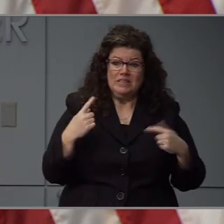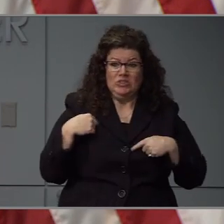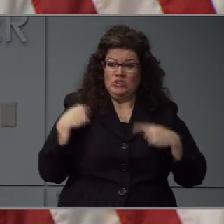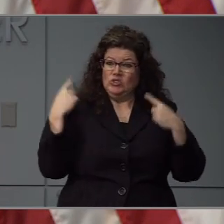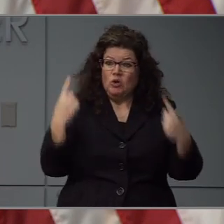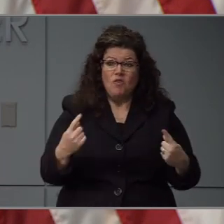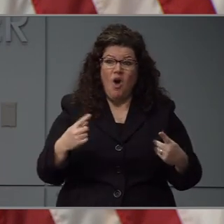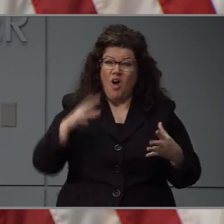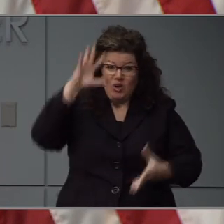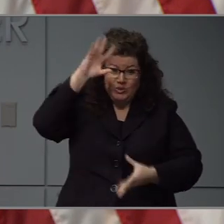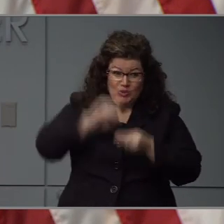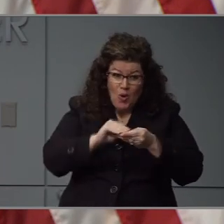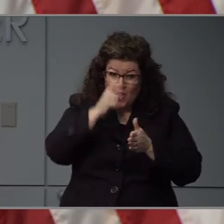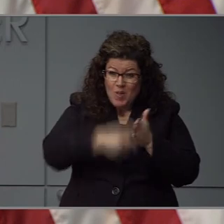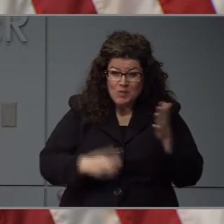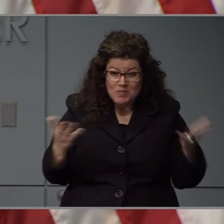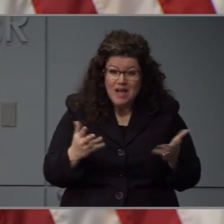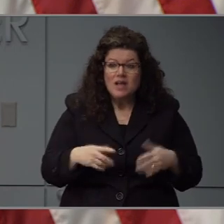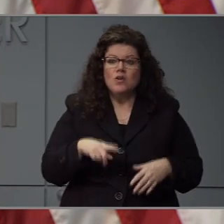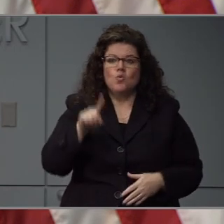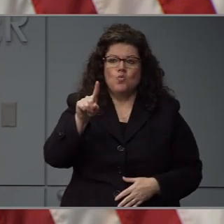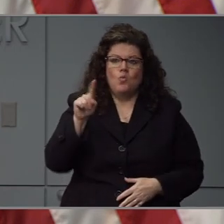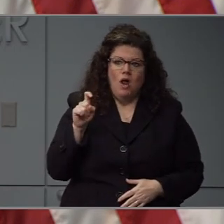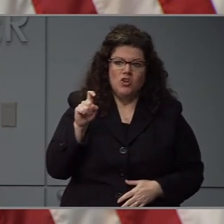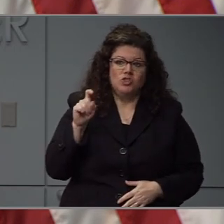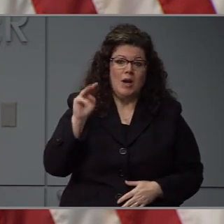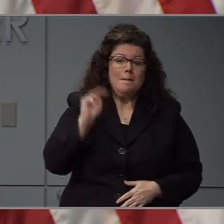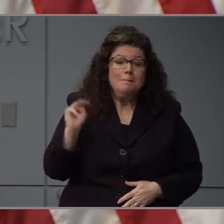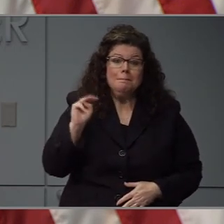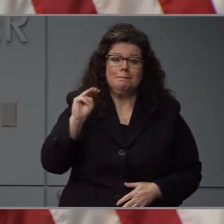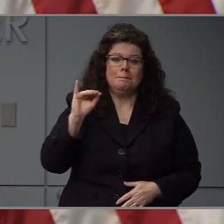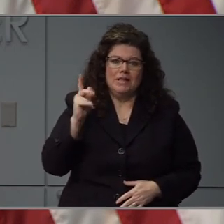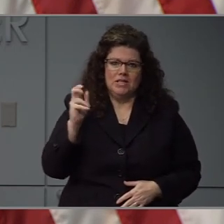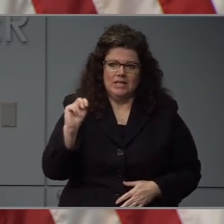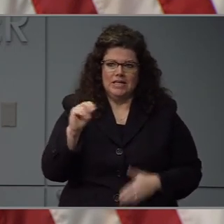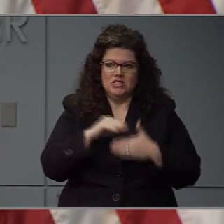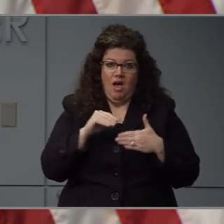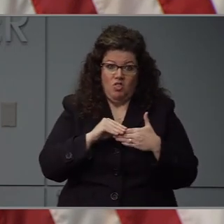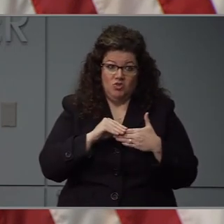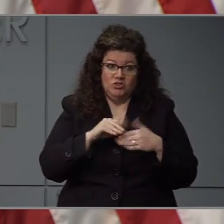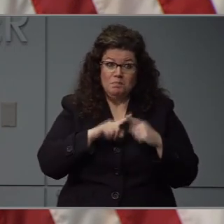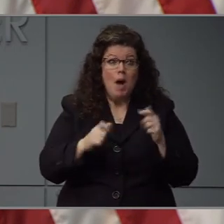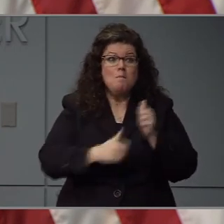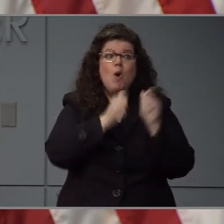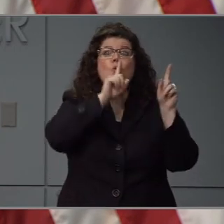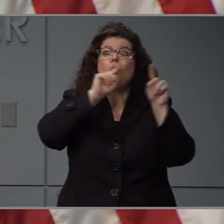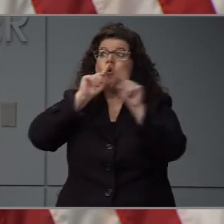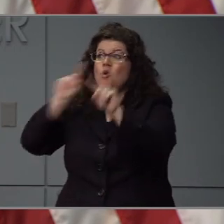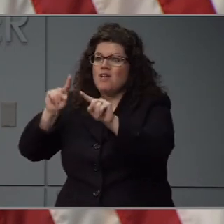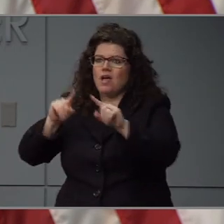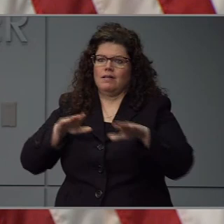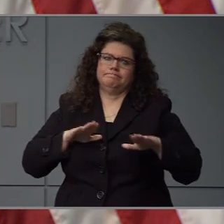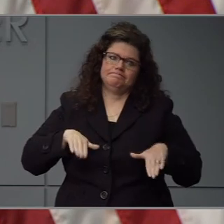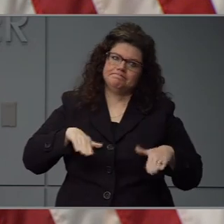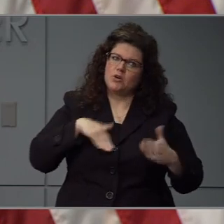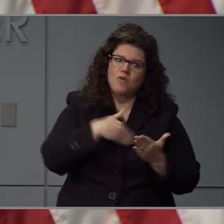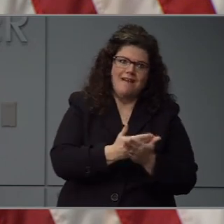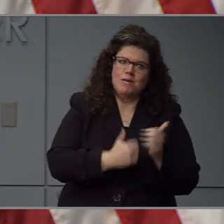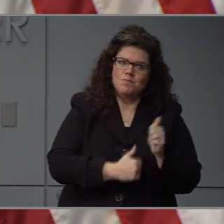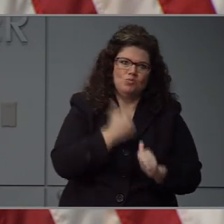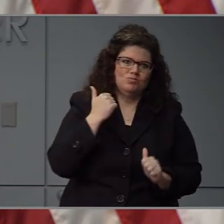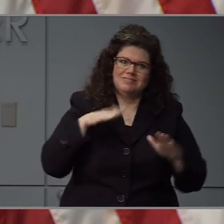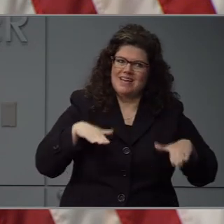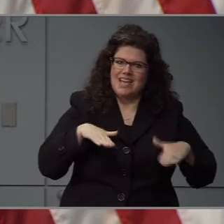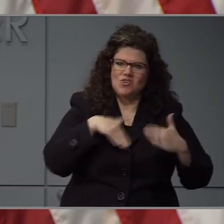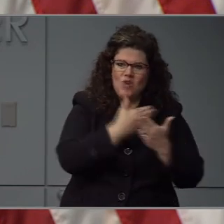are close to $100 million, but we have received very little of that. We're continuing to recruit, register,